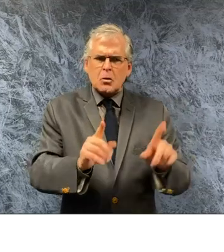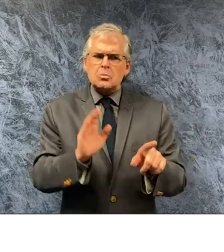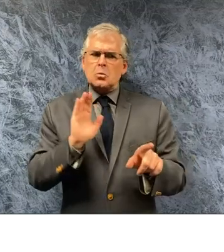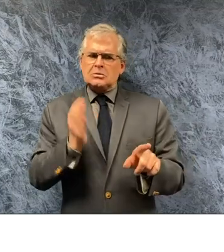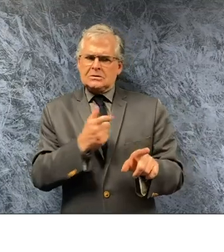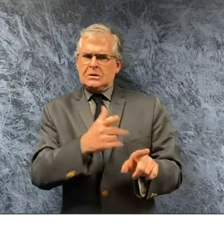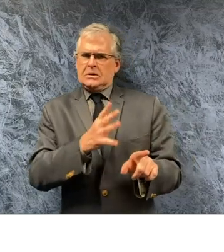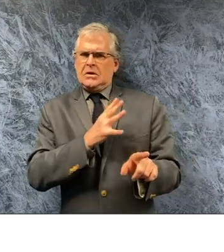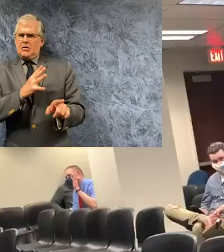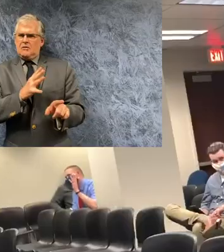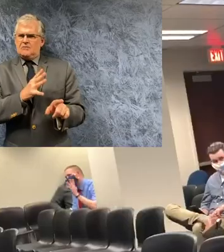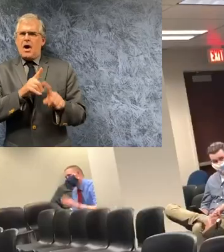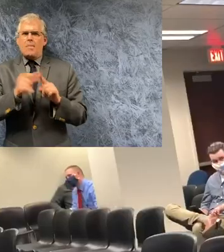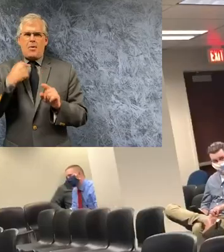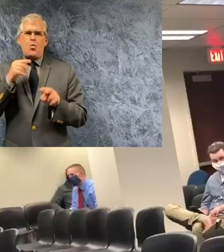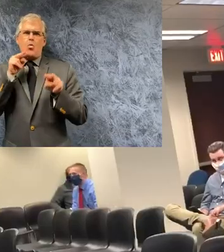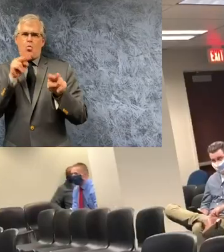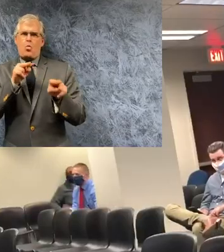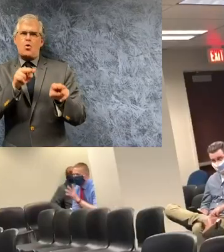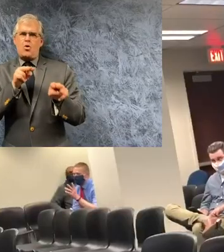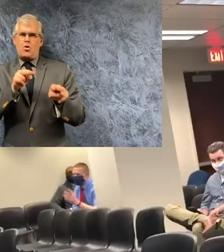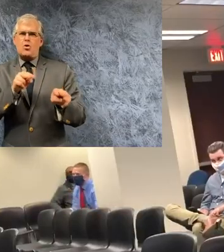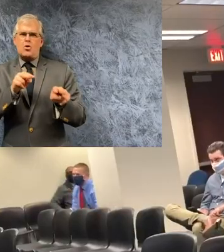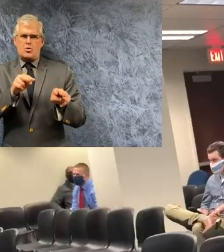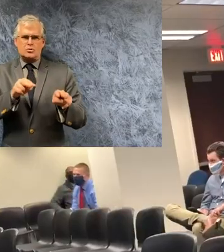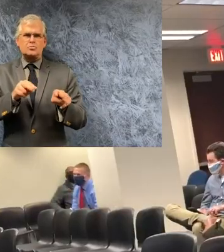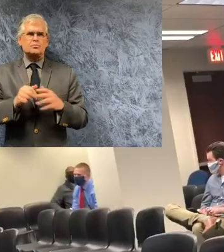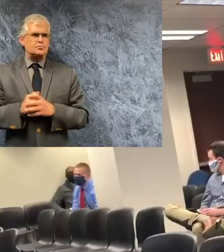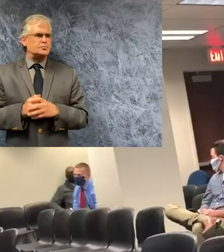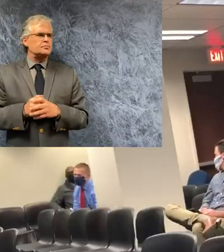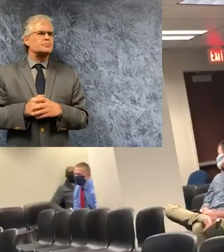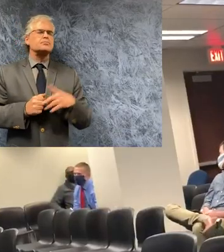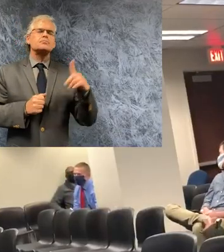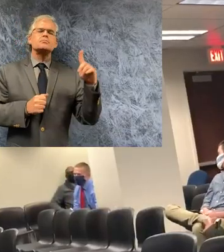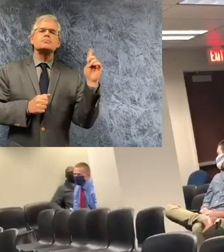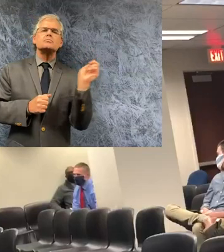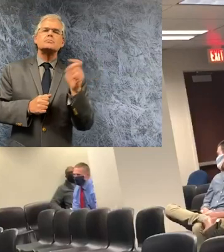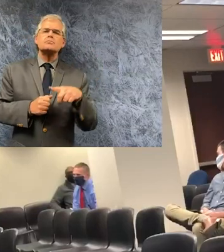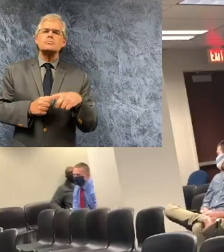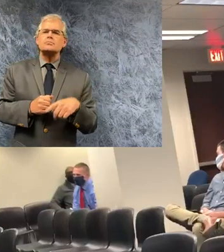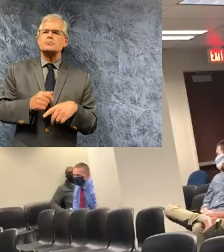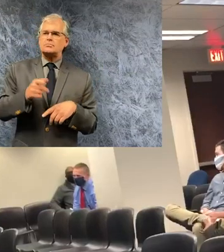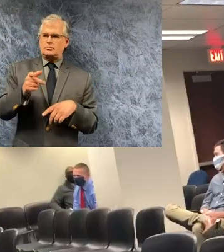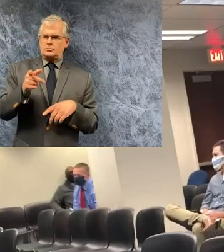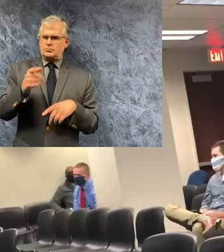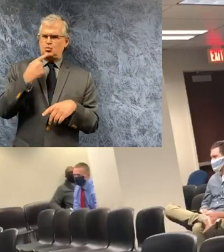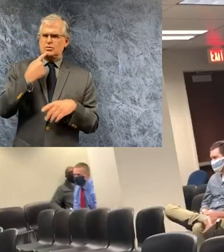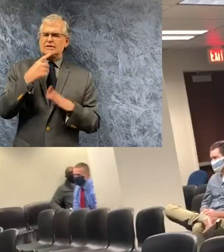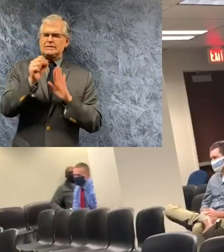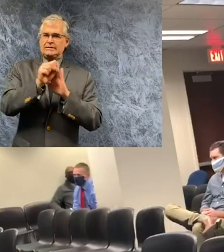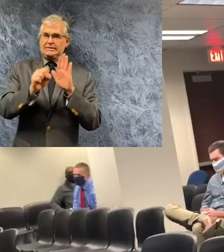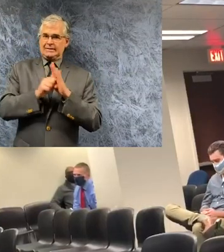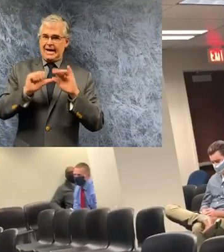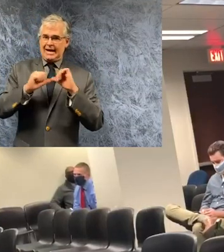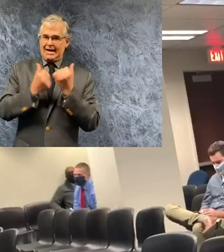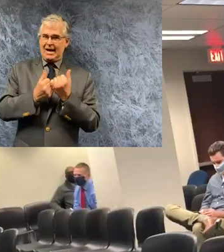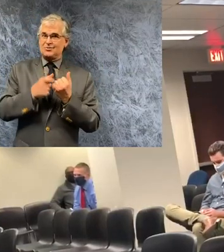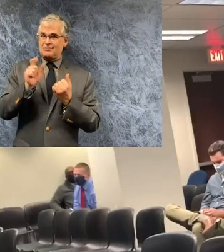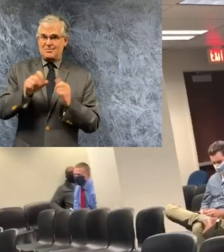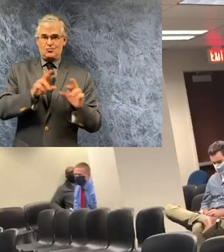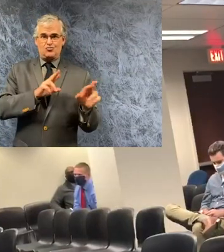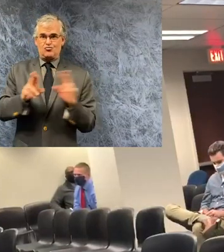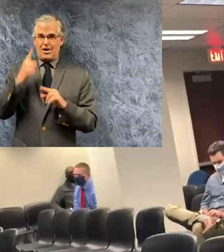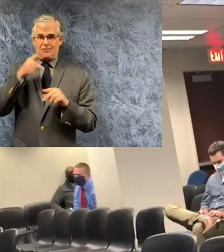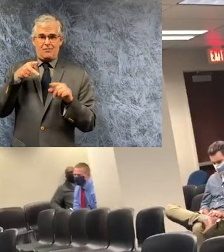basis yeah you mentioned that state agencies need to prepare for for budget cuts do you anticipate